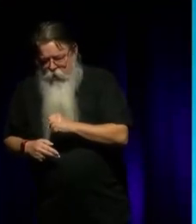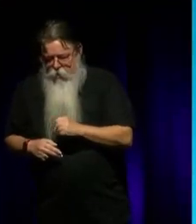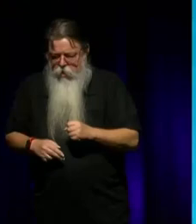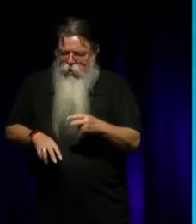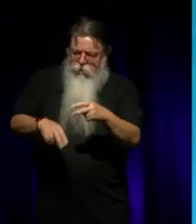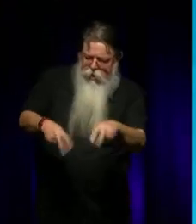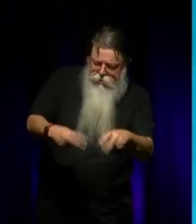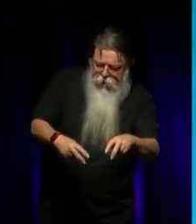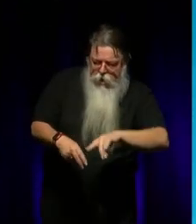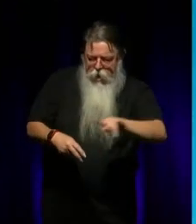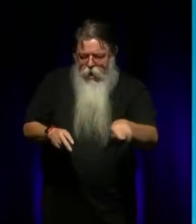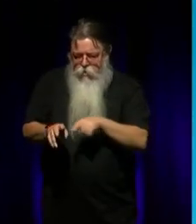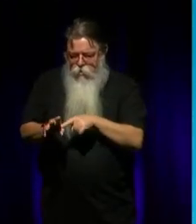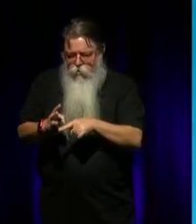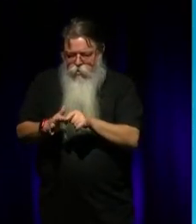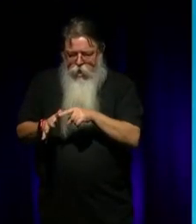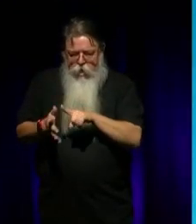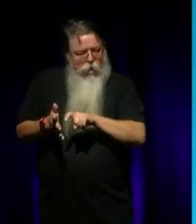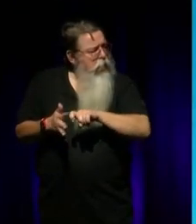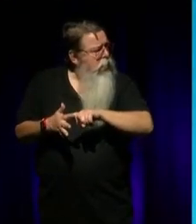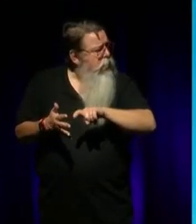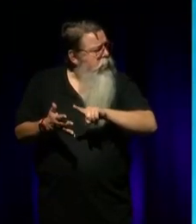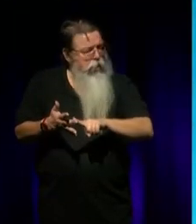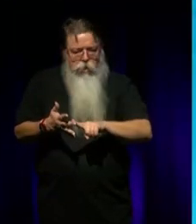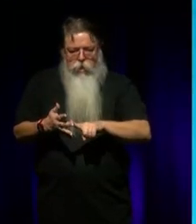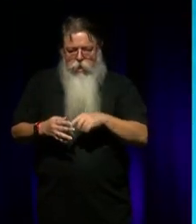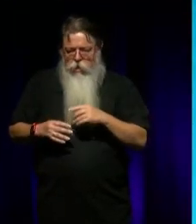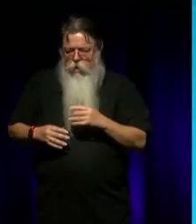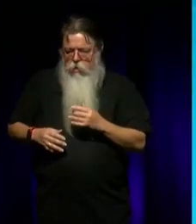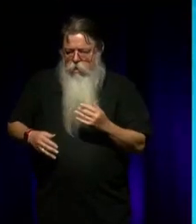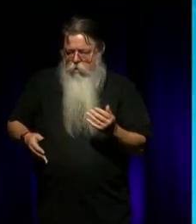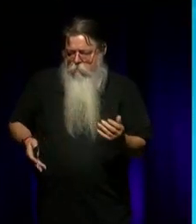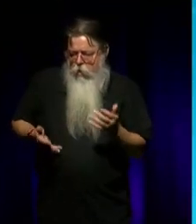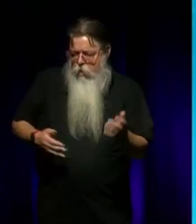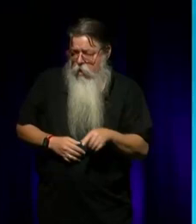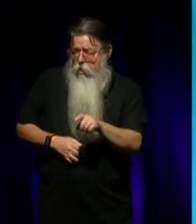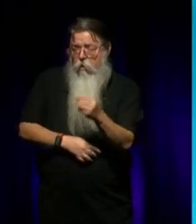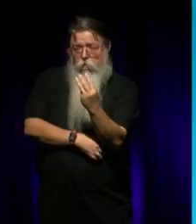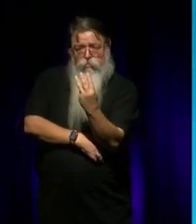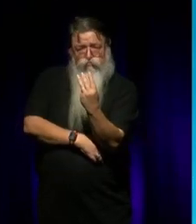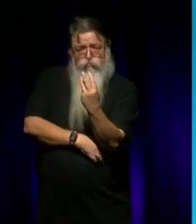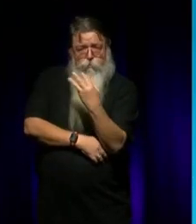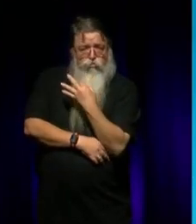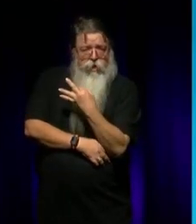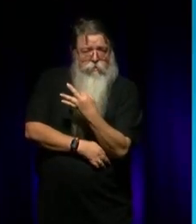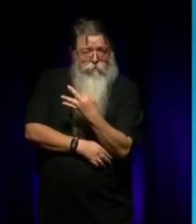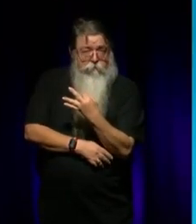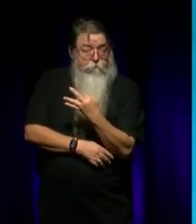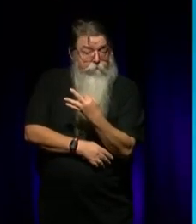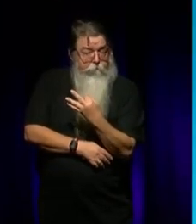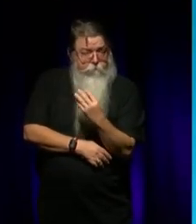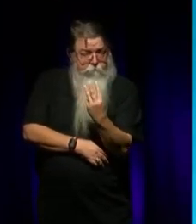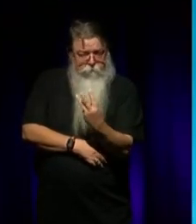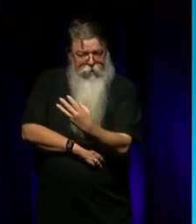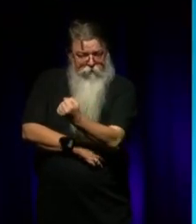mob can do all three. What do you call it in Western culture? Triple threat. Oh, triple threat. Yeah. So he was a